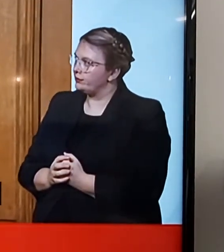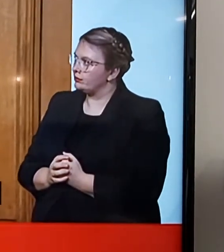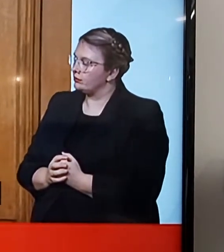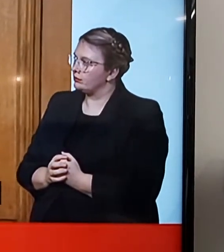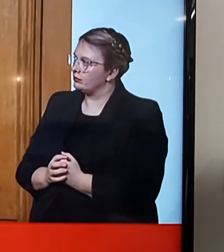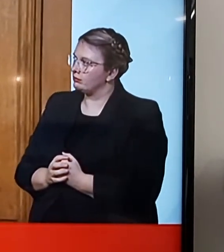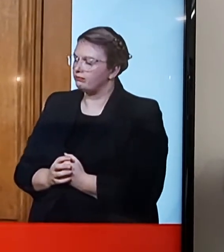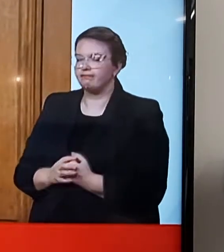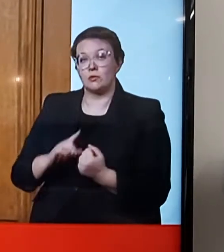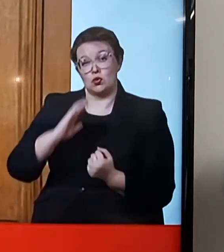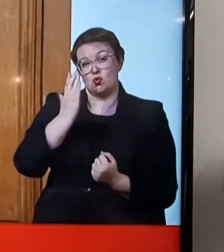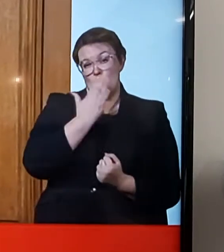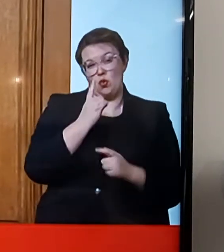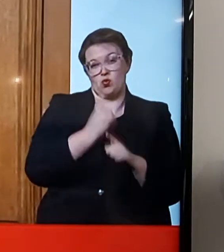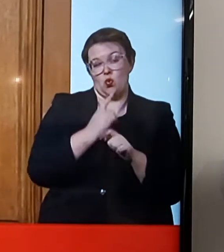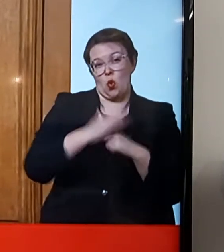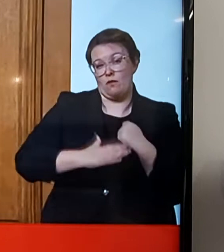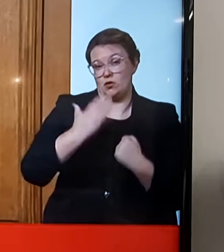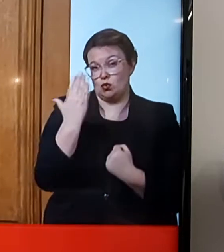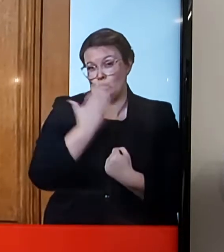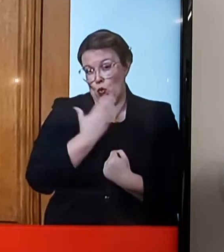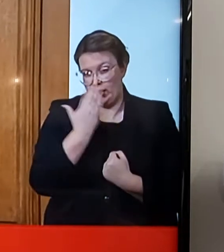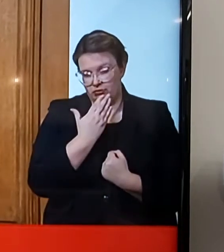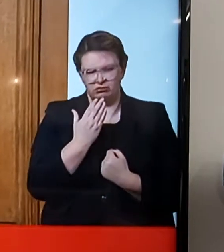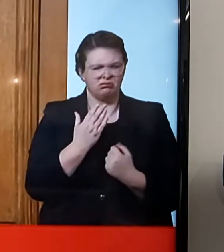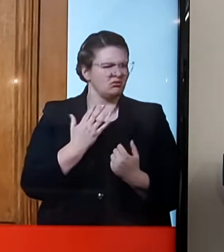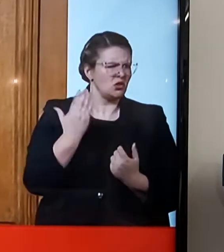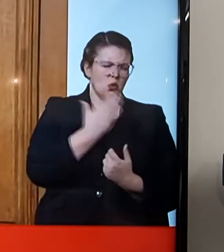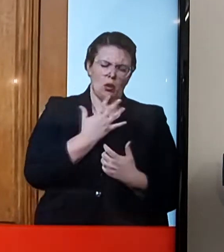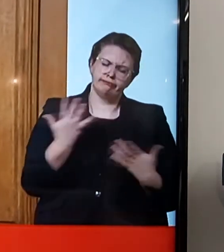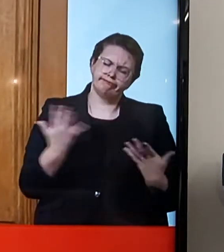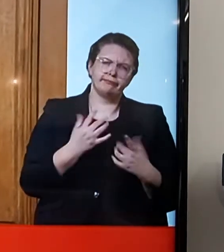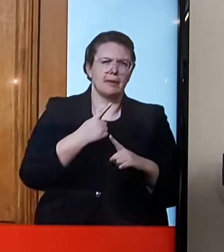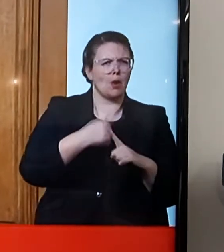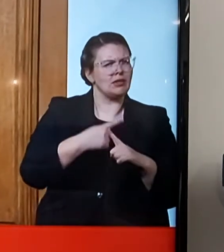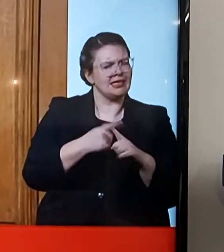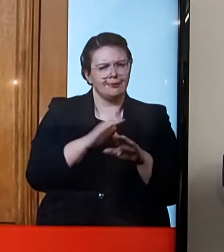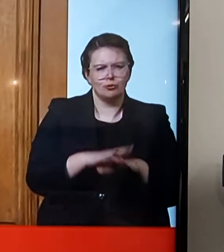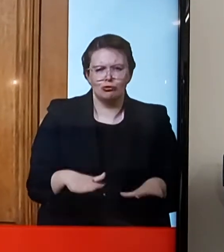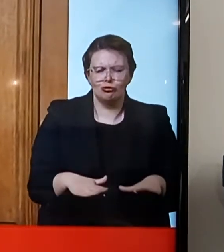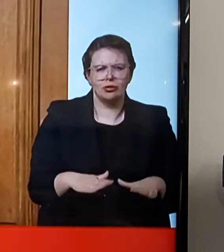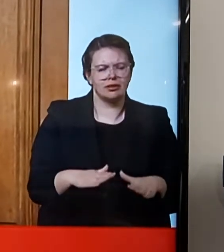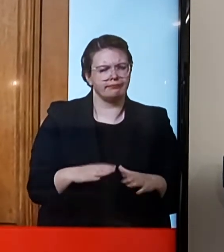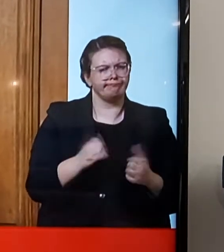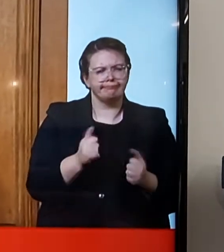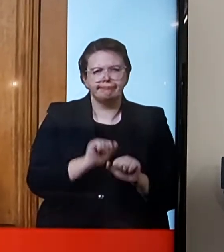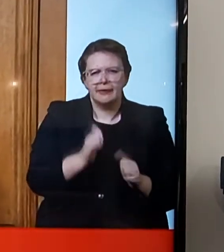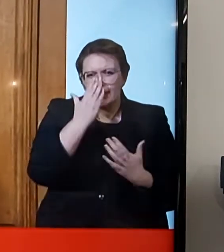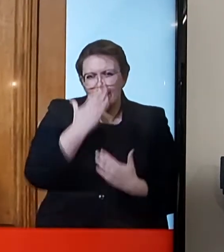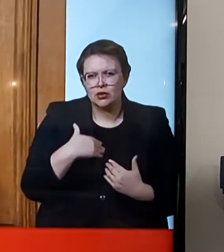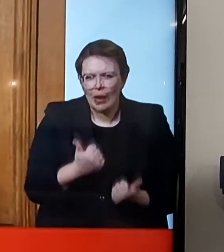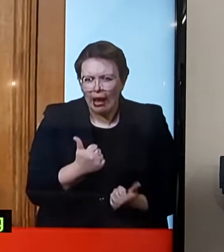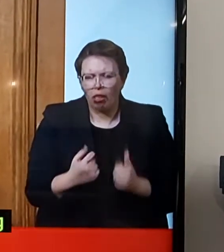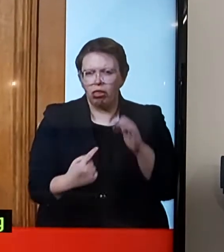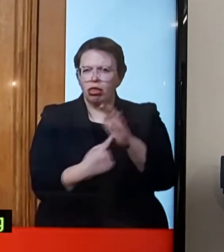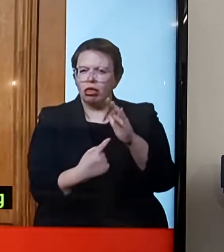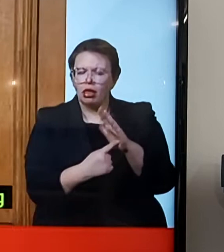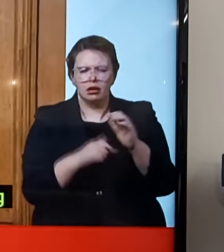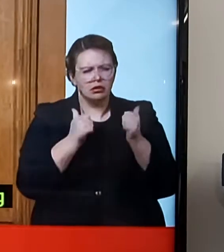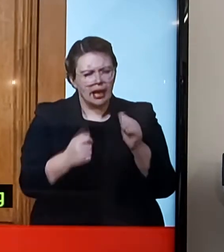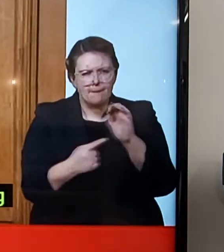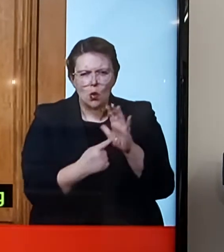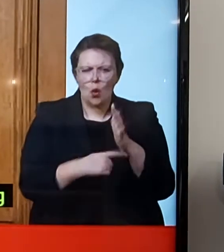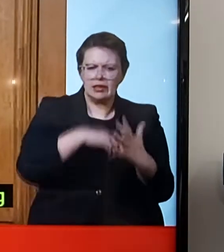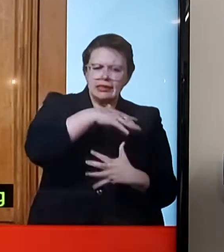that being in school is good for children, good for their mental health, good for their long-term health, and obviously it's our parents as well, that's not why I think it's a very